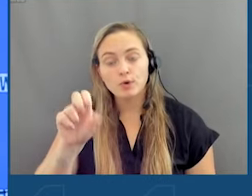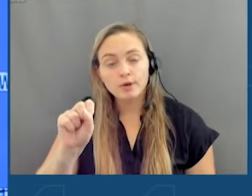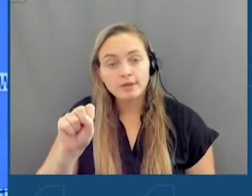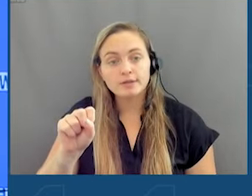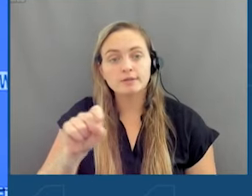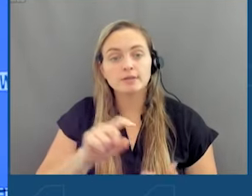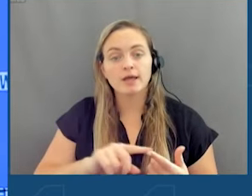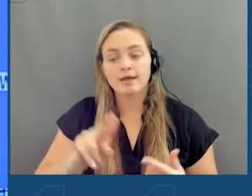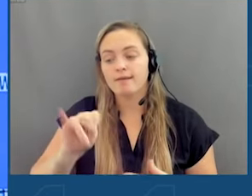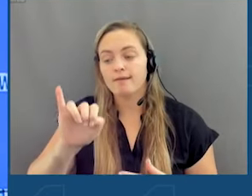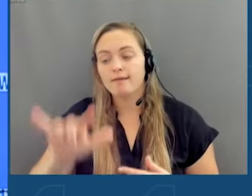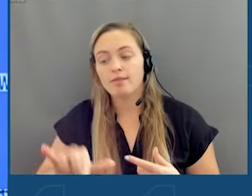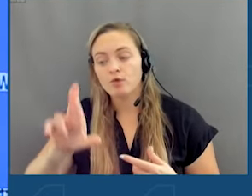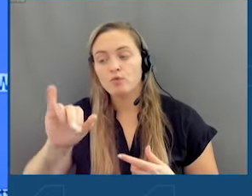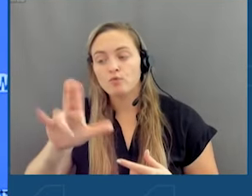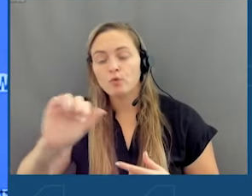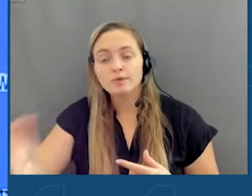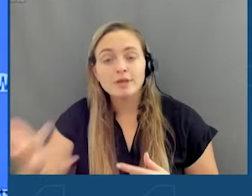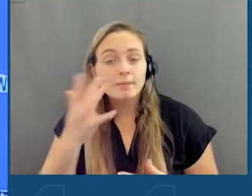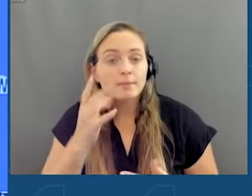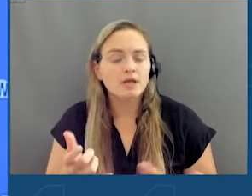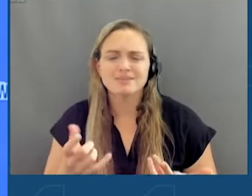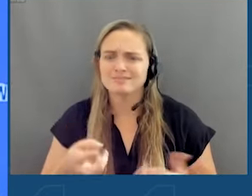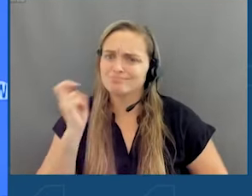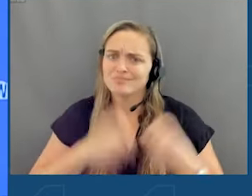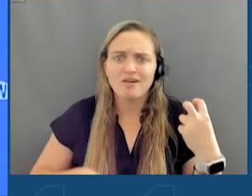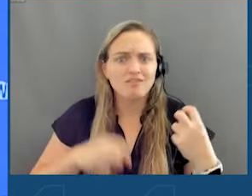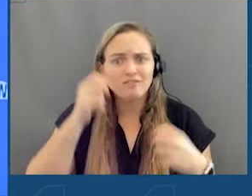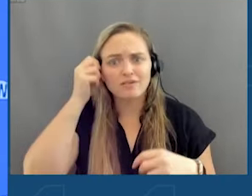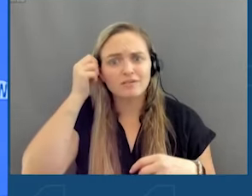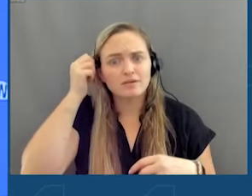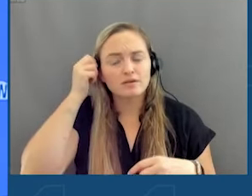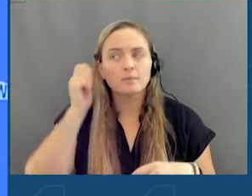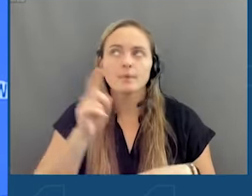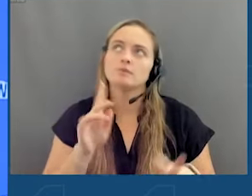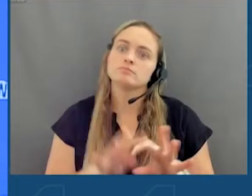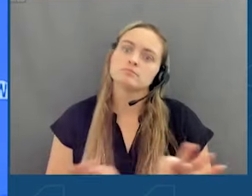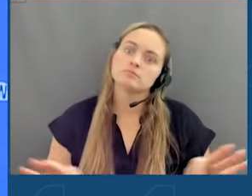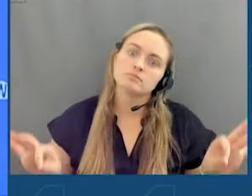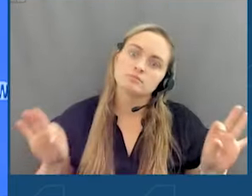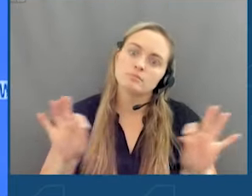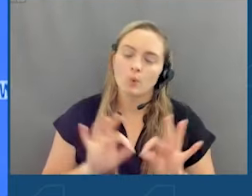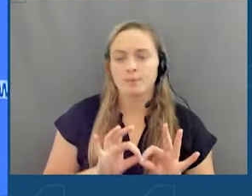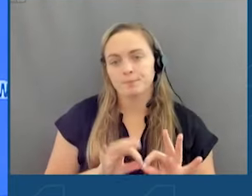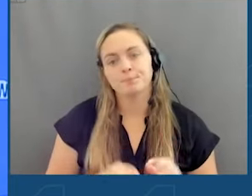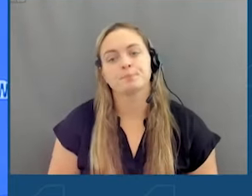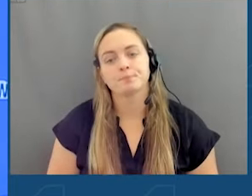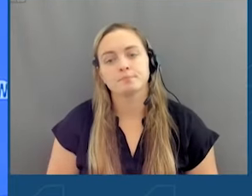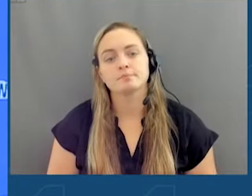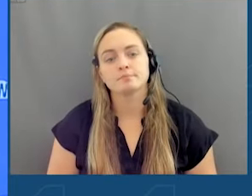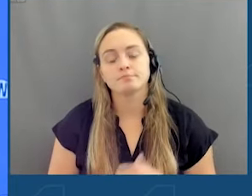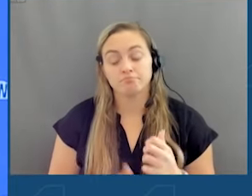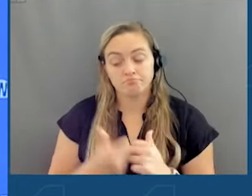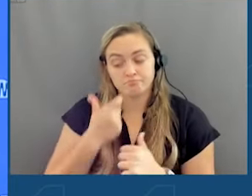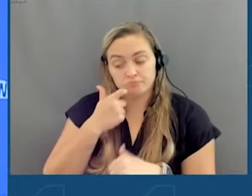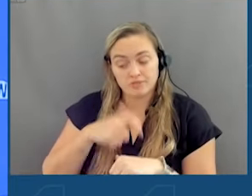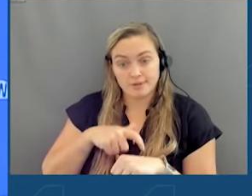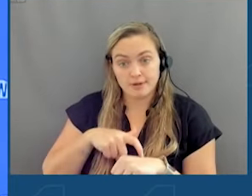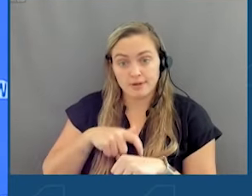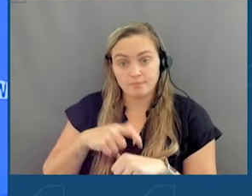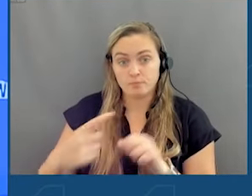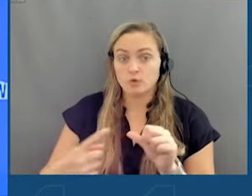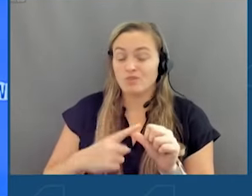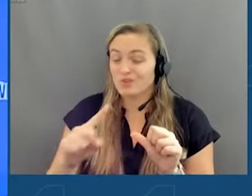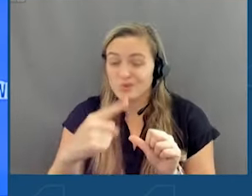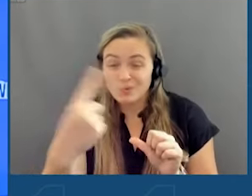Rosick, because this is a tough thing we're doing, but it is so important. The last time, first and